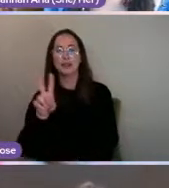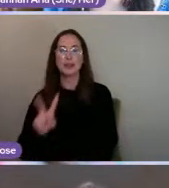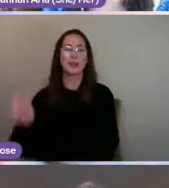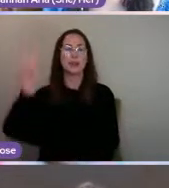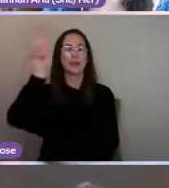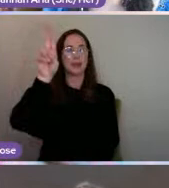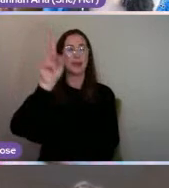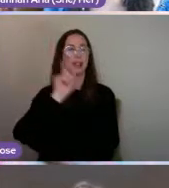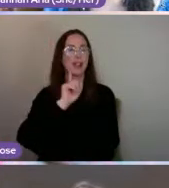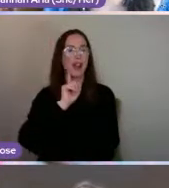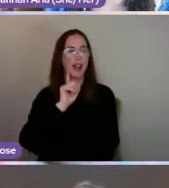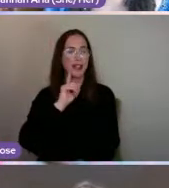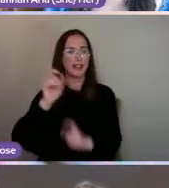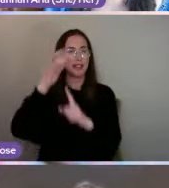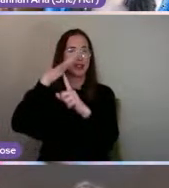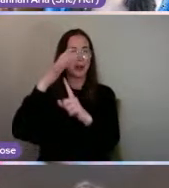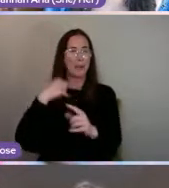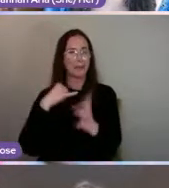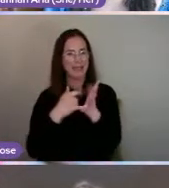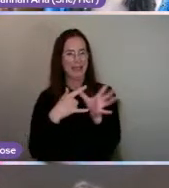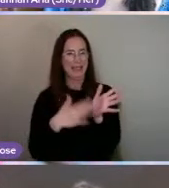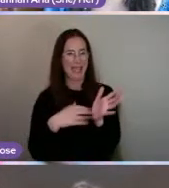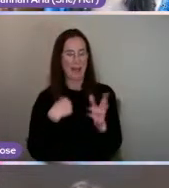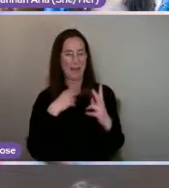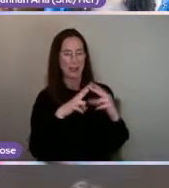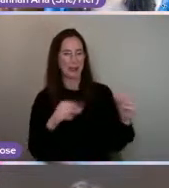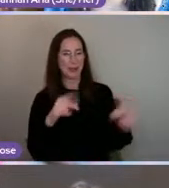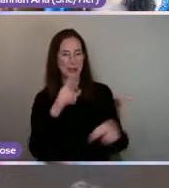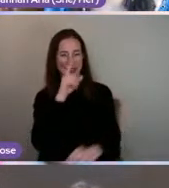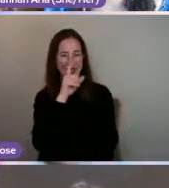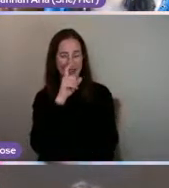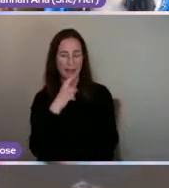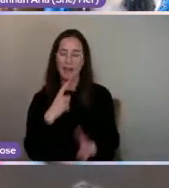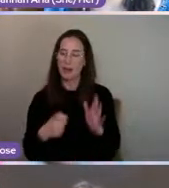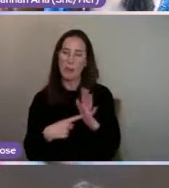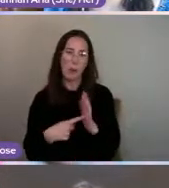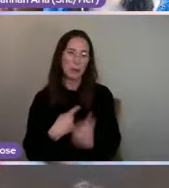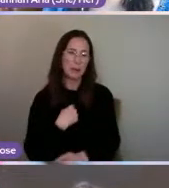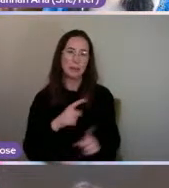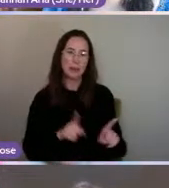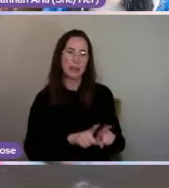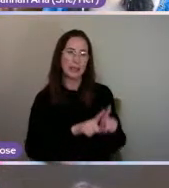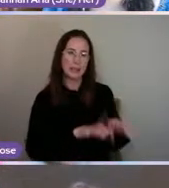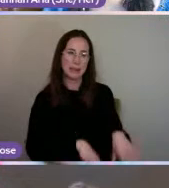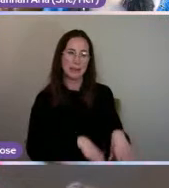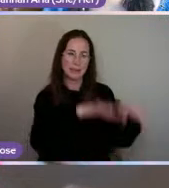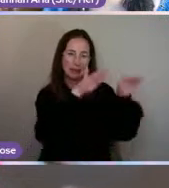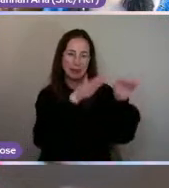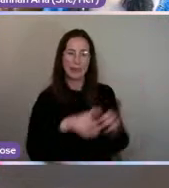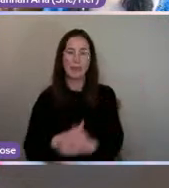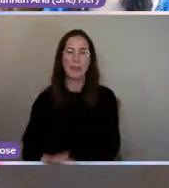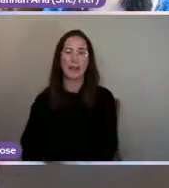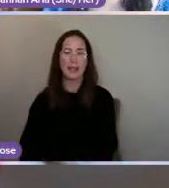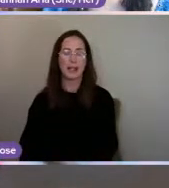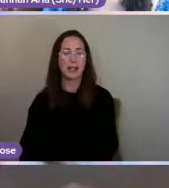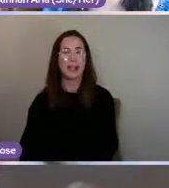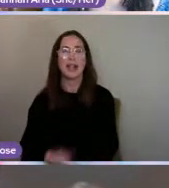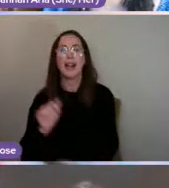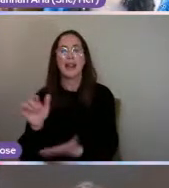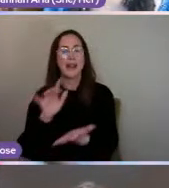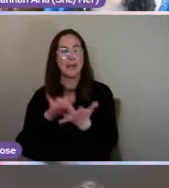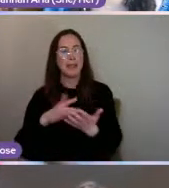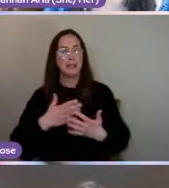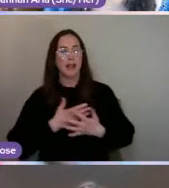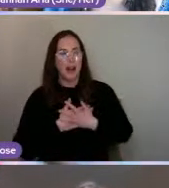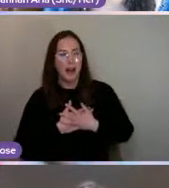me and my sister Sam, who was just speaking beforehand, very important to me for growing up. And then in the actual middle is the